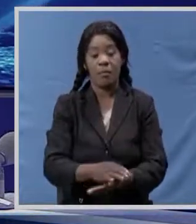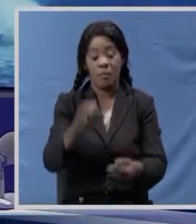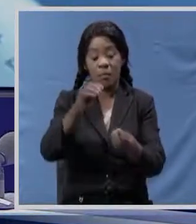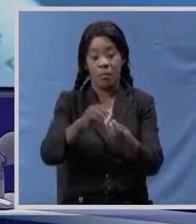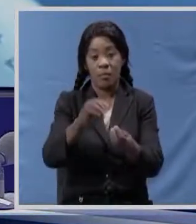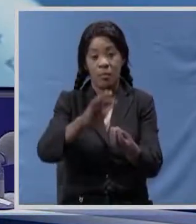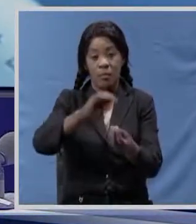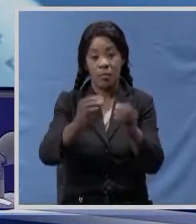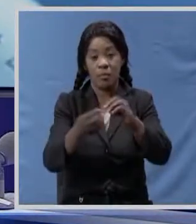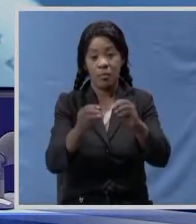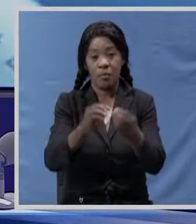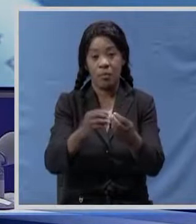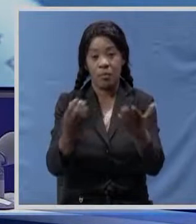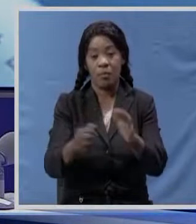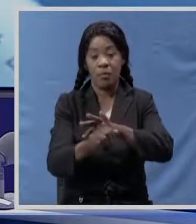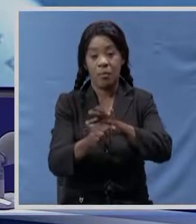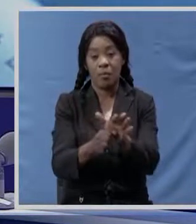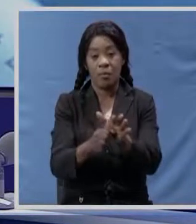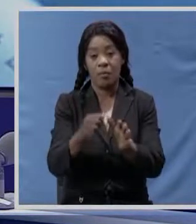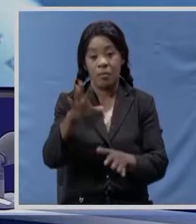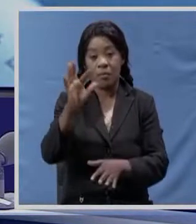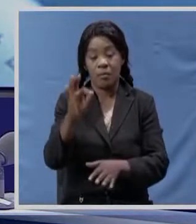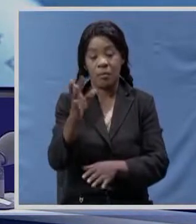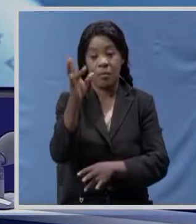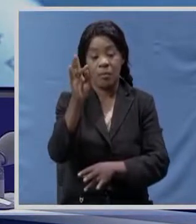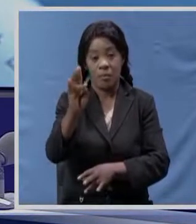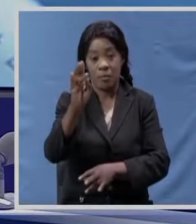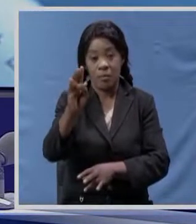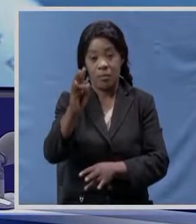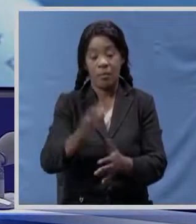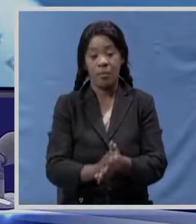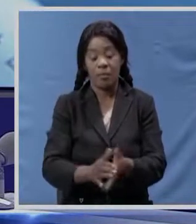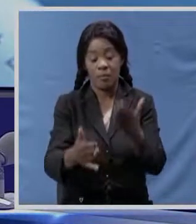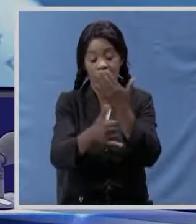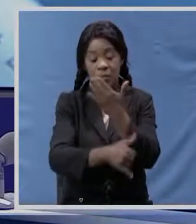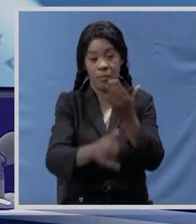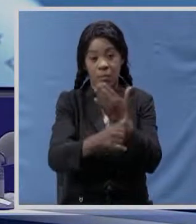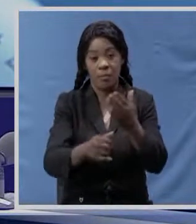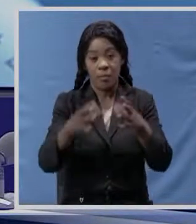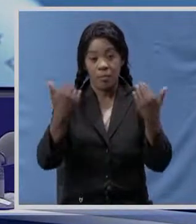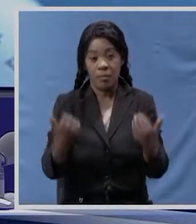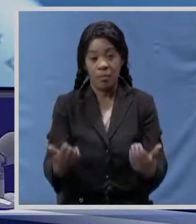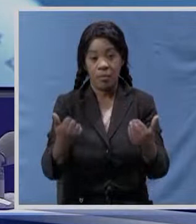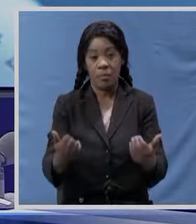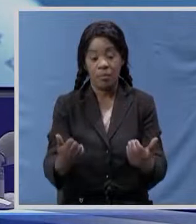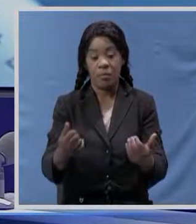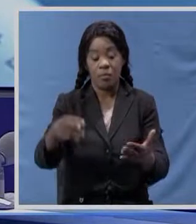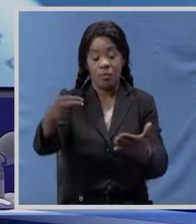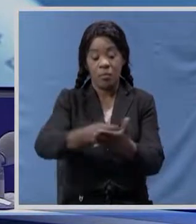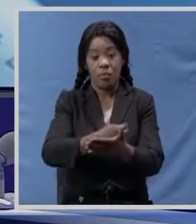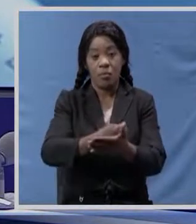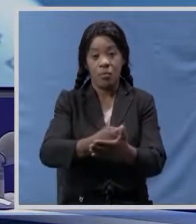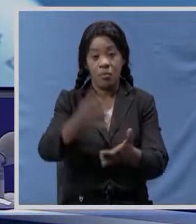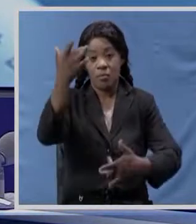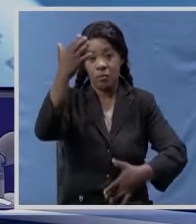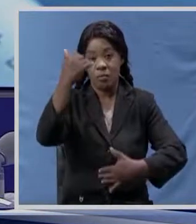number of recoveries to seven health minister Chitaluchi Lufia says the country has not re-recorded any new COVID